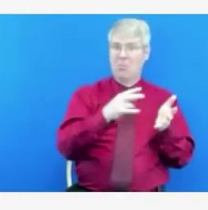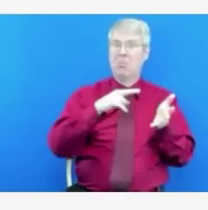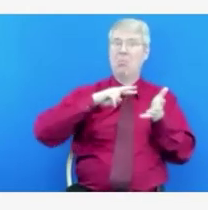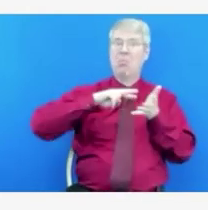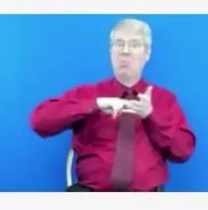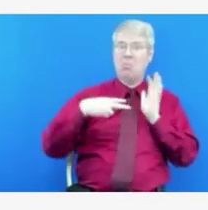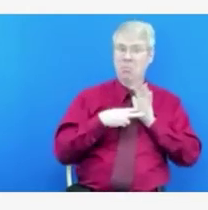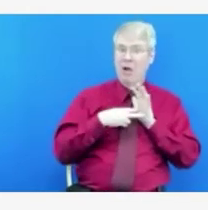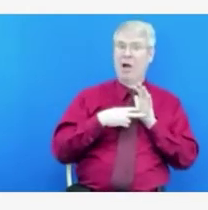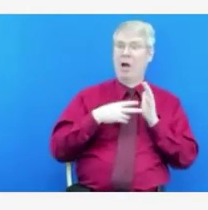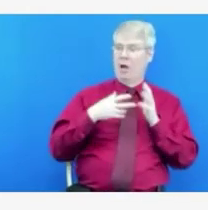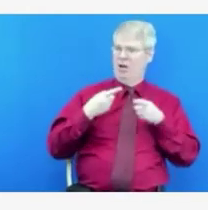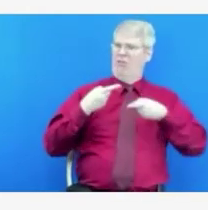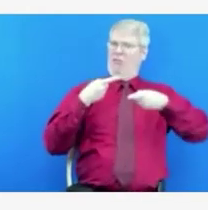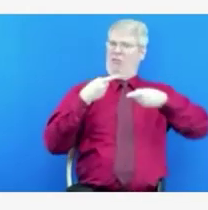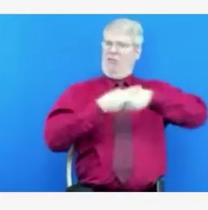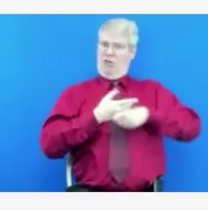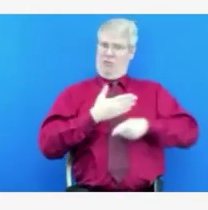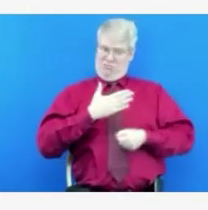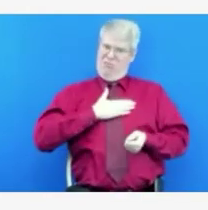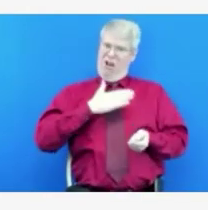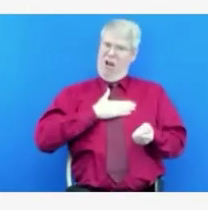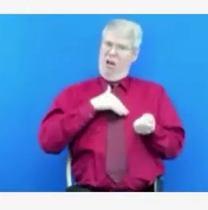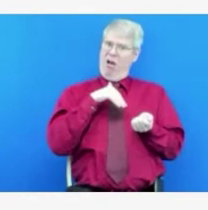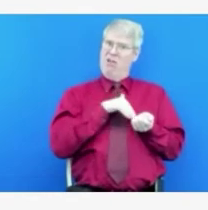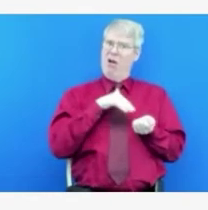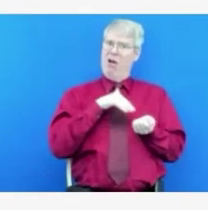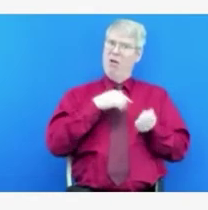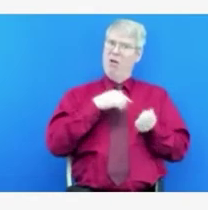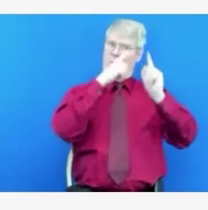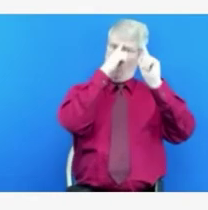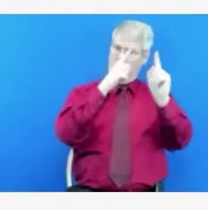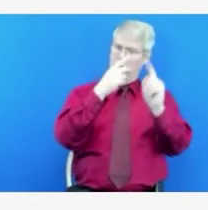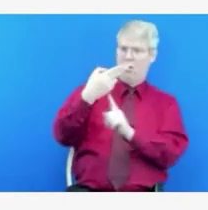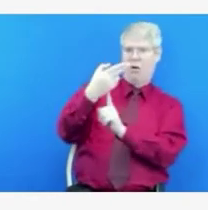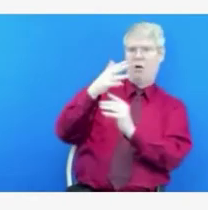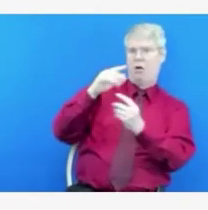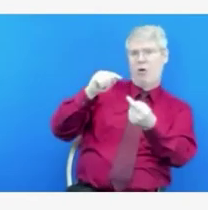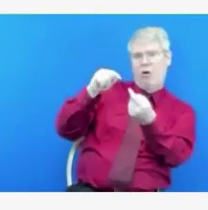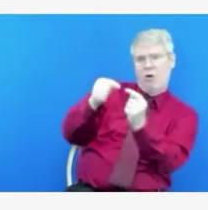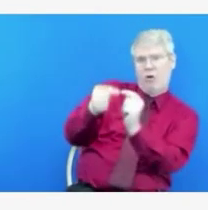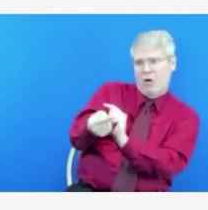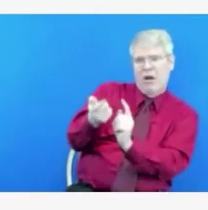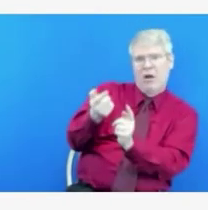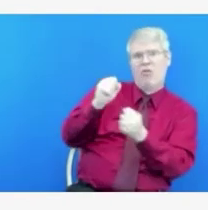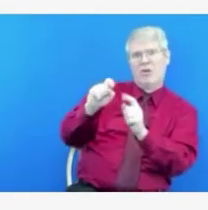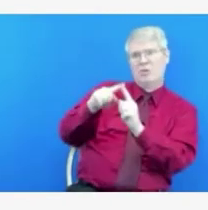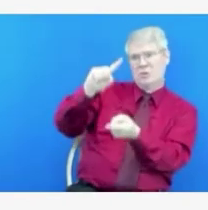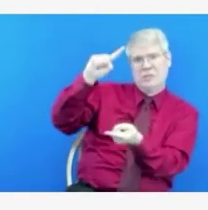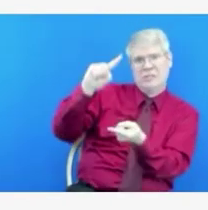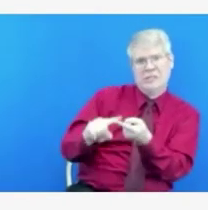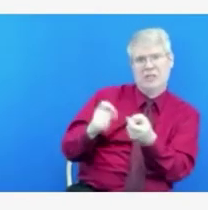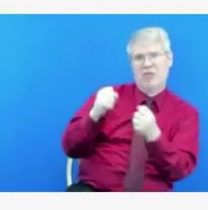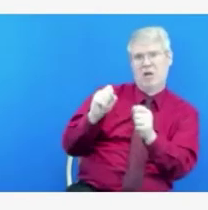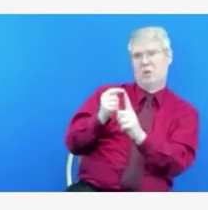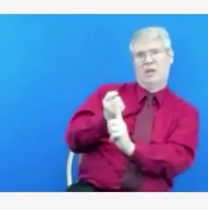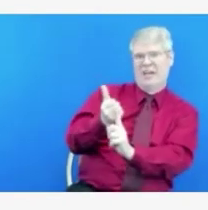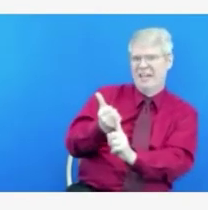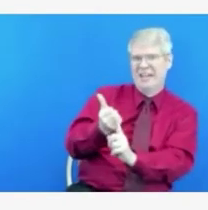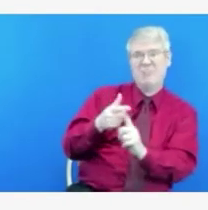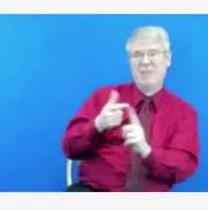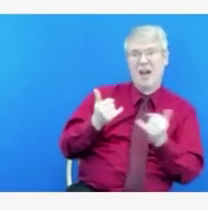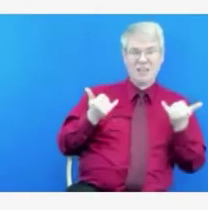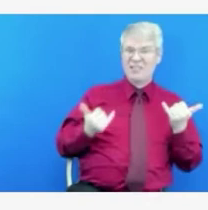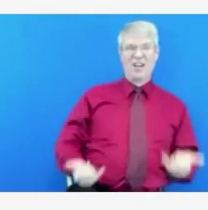they too are very full of COVID patients and high patient volume. Our specialty clinics in San Alphonse's health